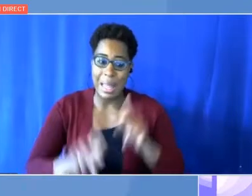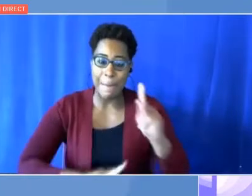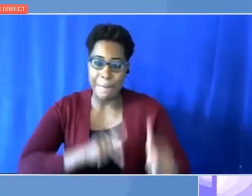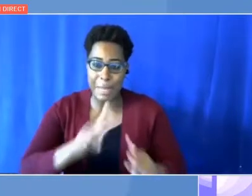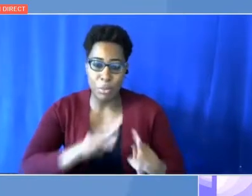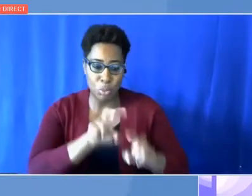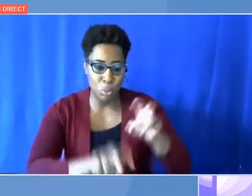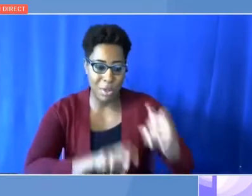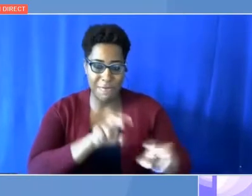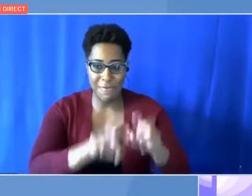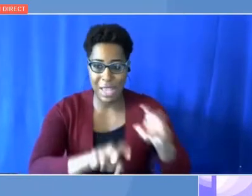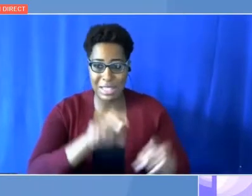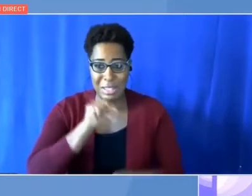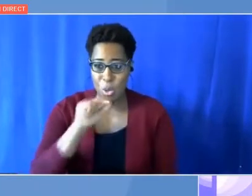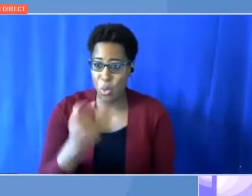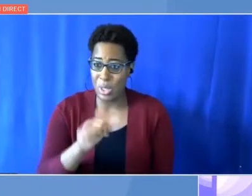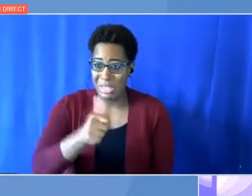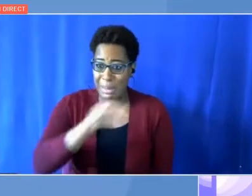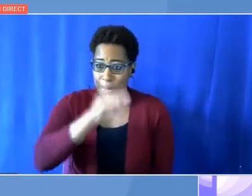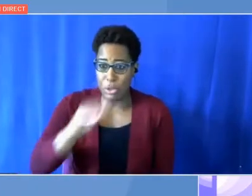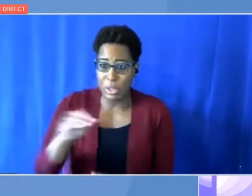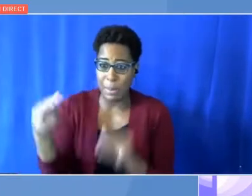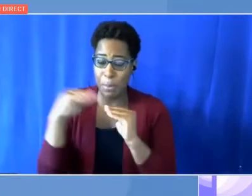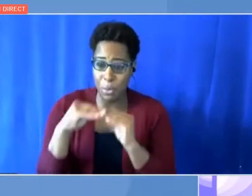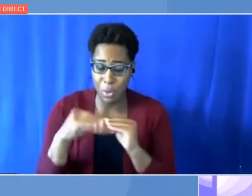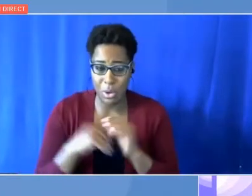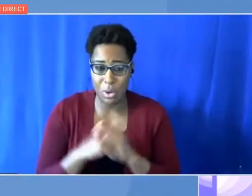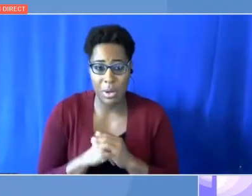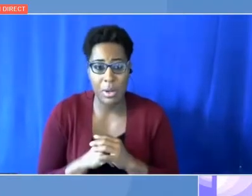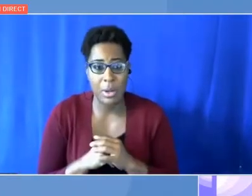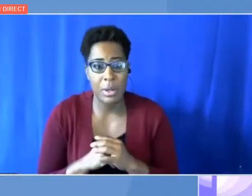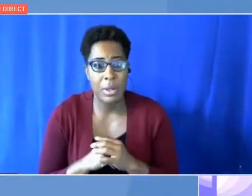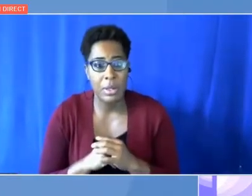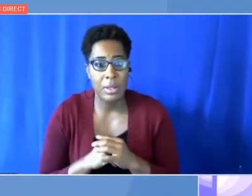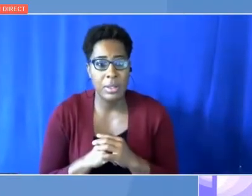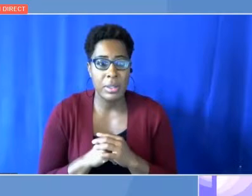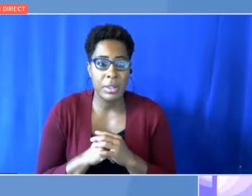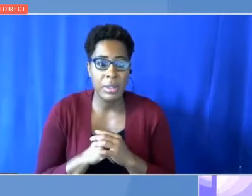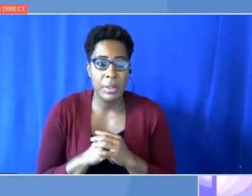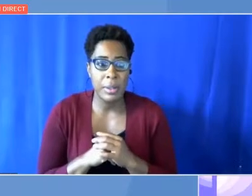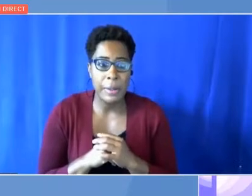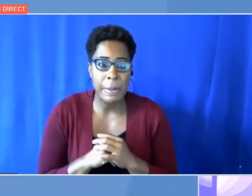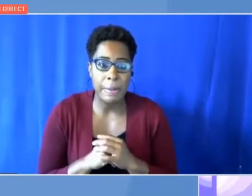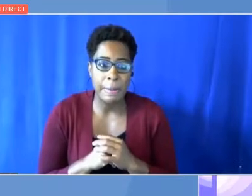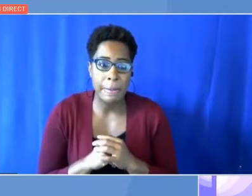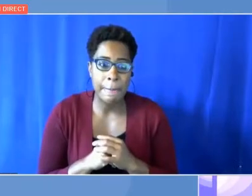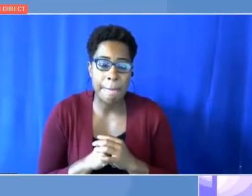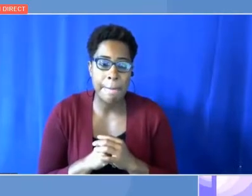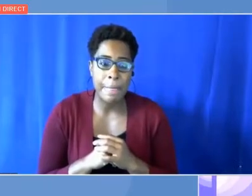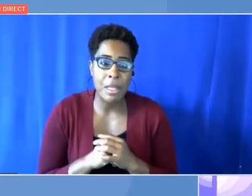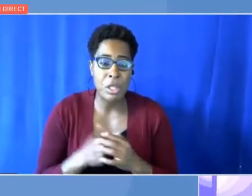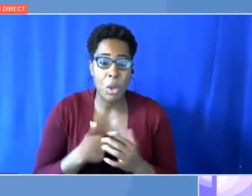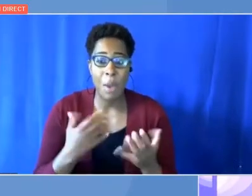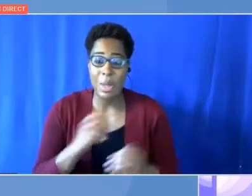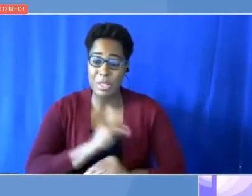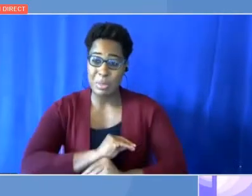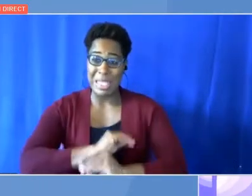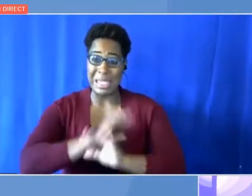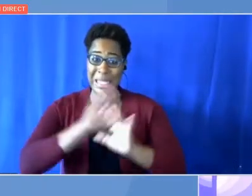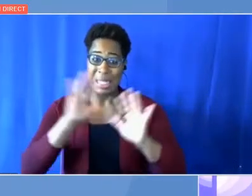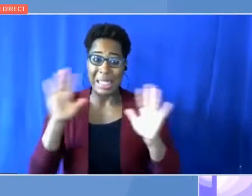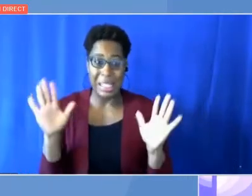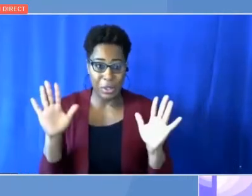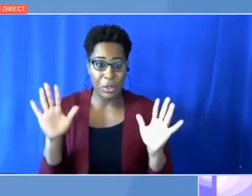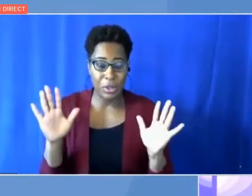So, the dimension is really daunting. So, I wish to make clear to everyone that at least our